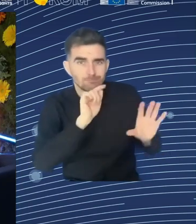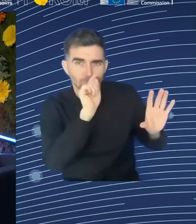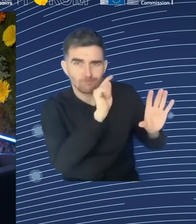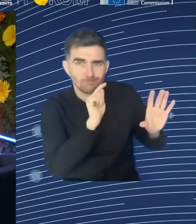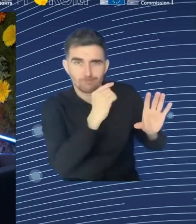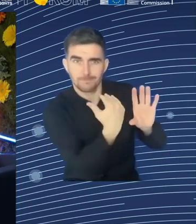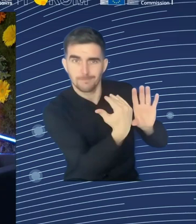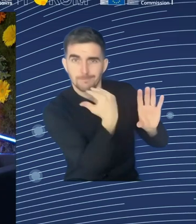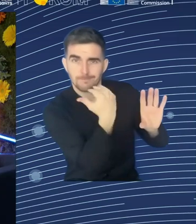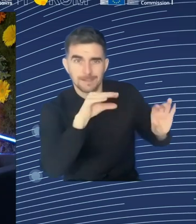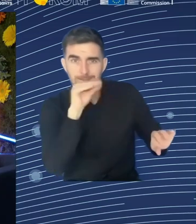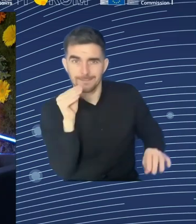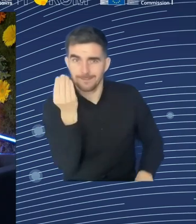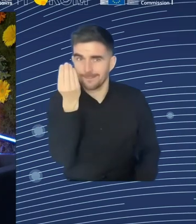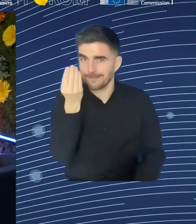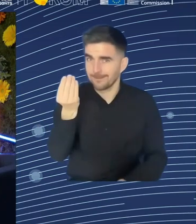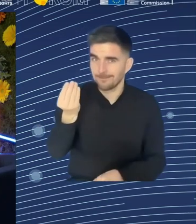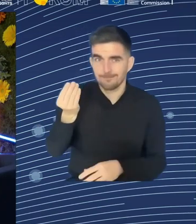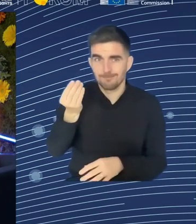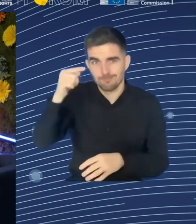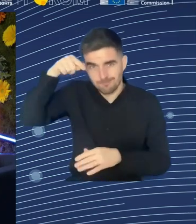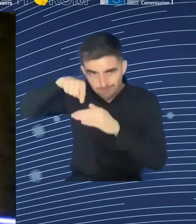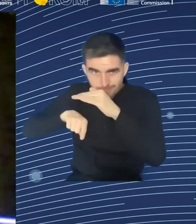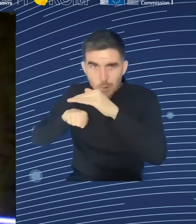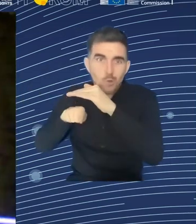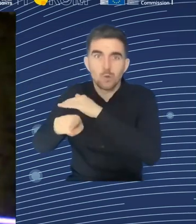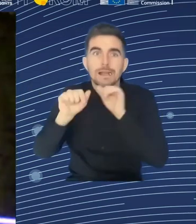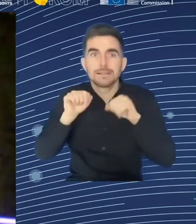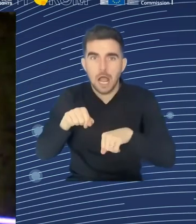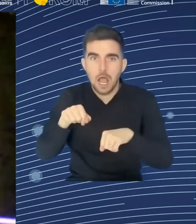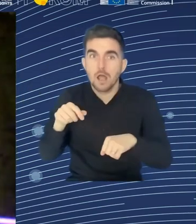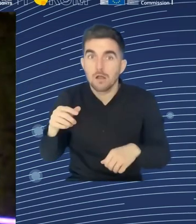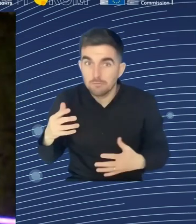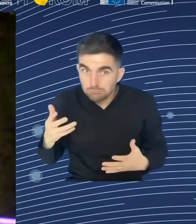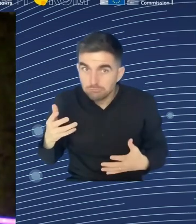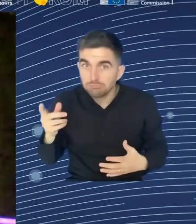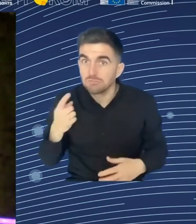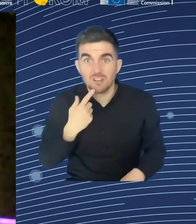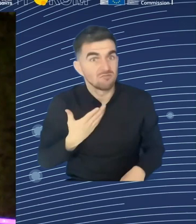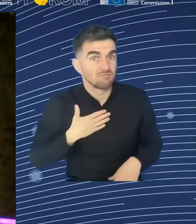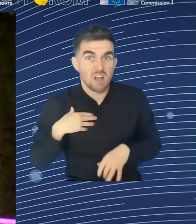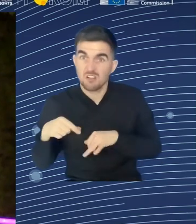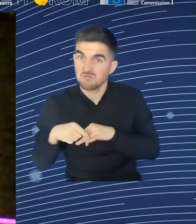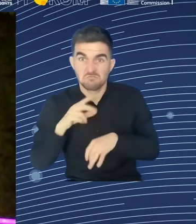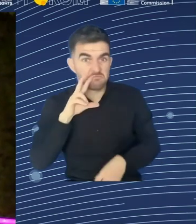are indeed huge changes that are also needed to help with the integration.